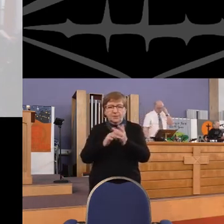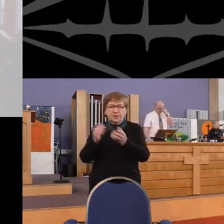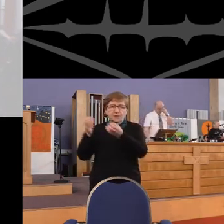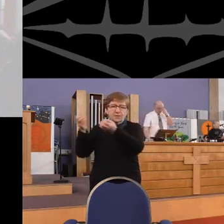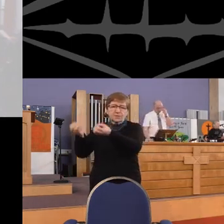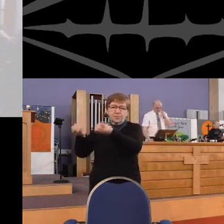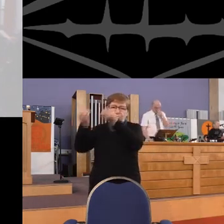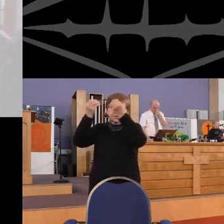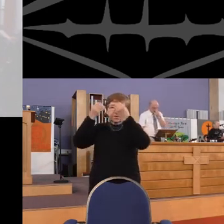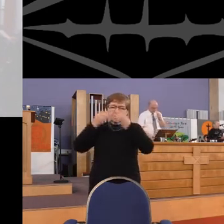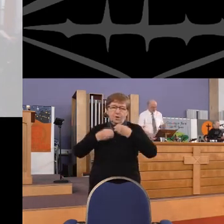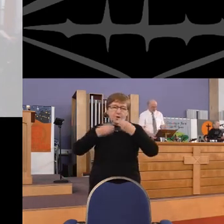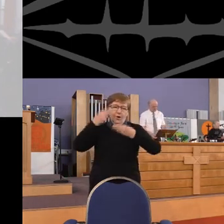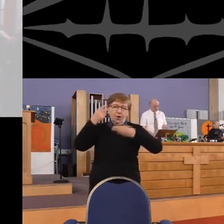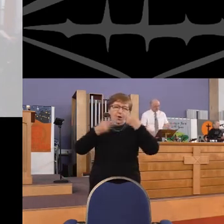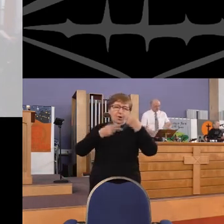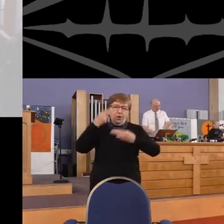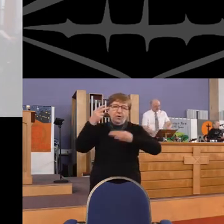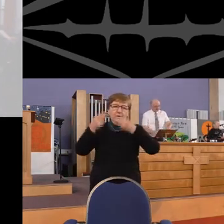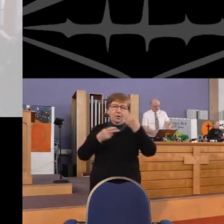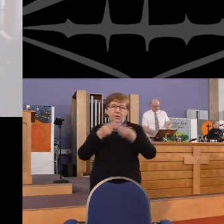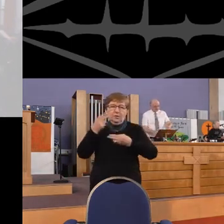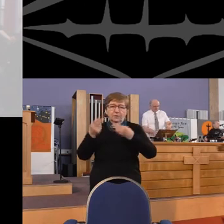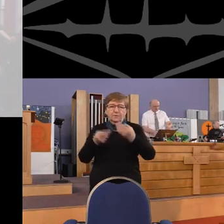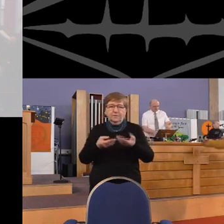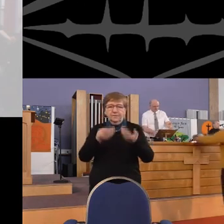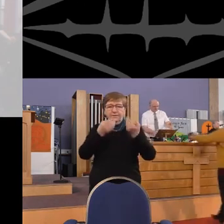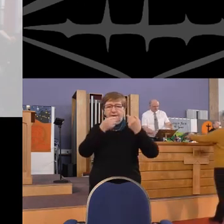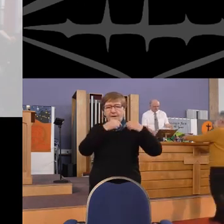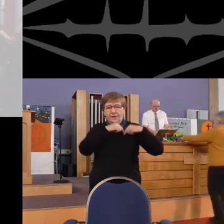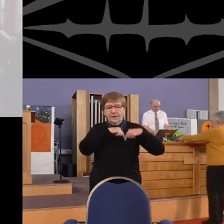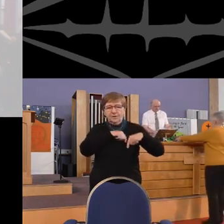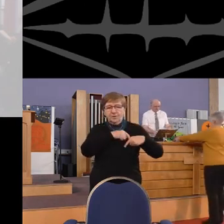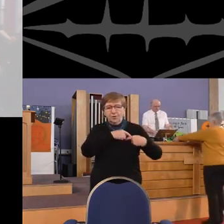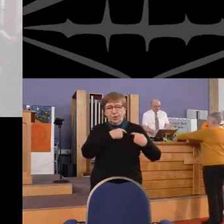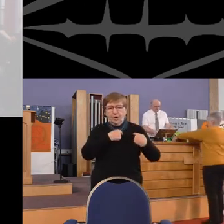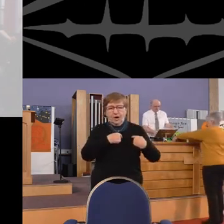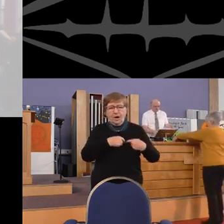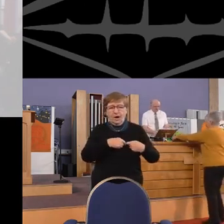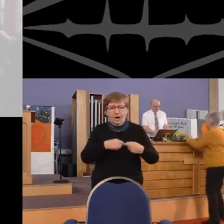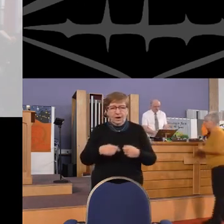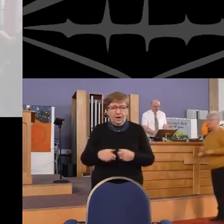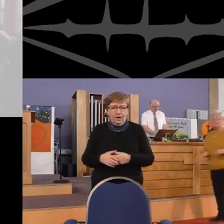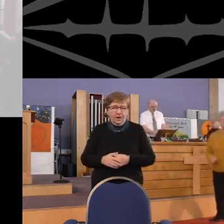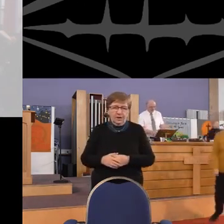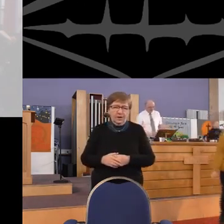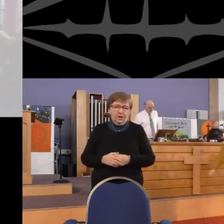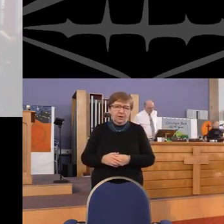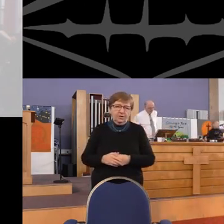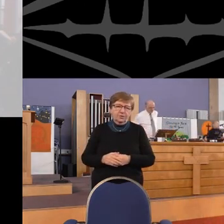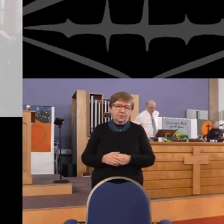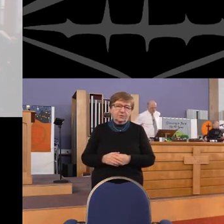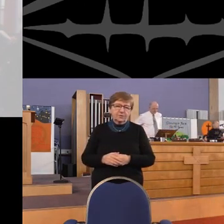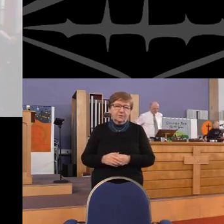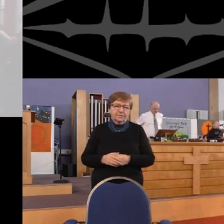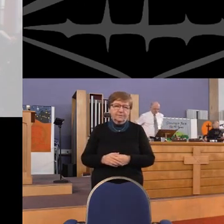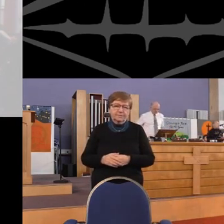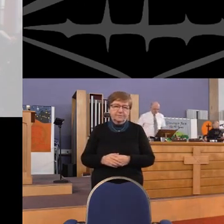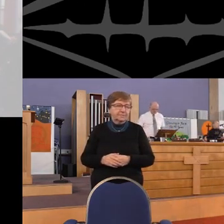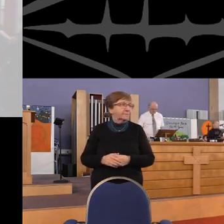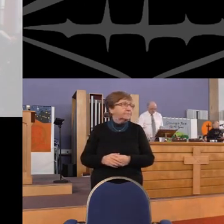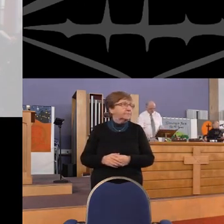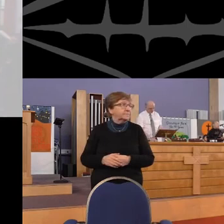Jesus put this song Into our hearts